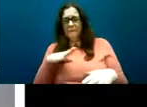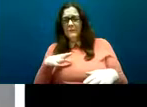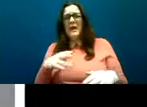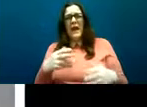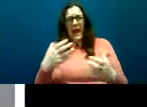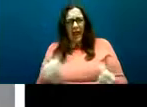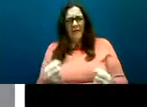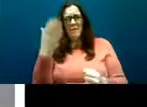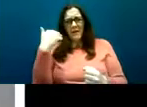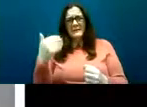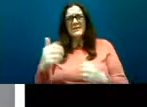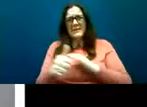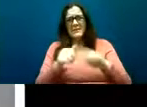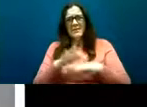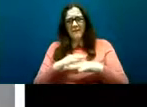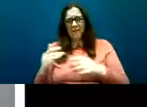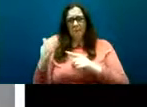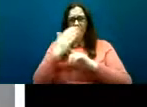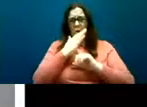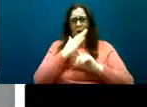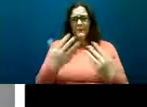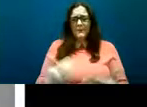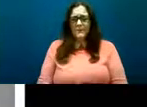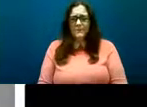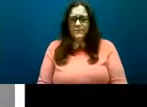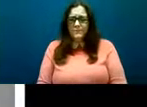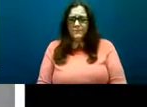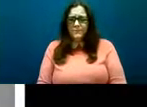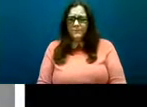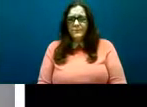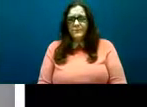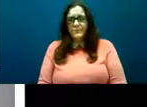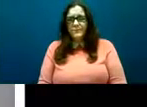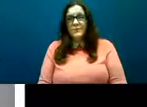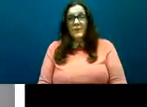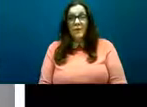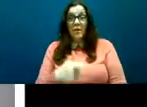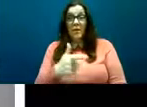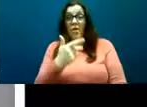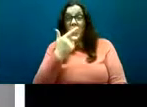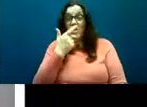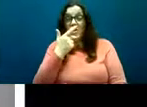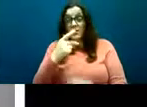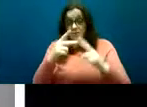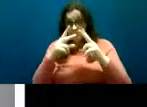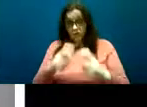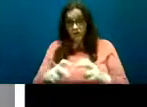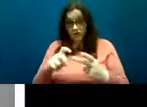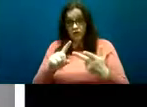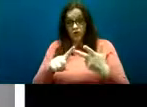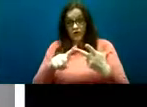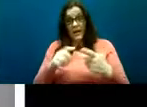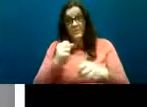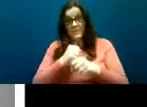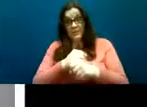in relation to the third study then which was about the practitioner experiences knowledge and skills we had 206